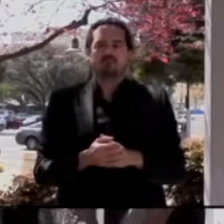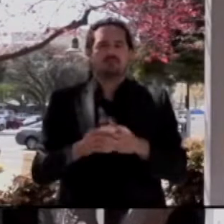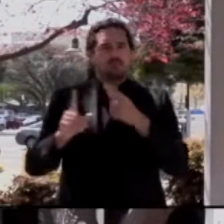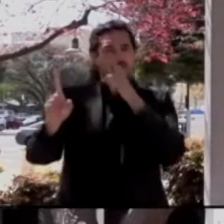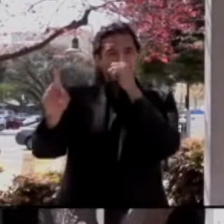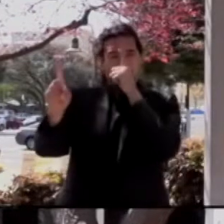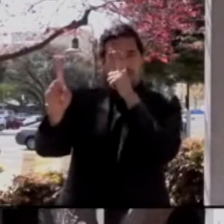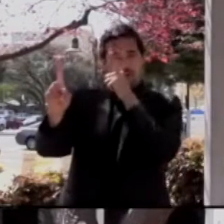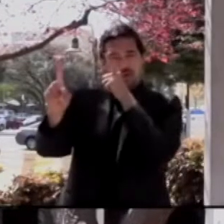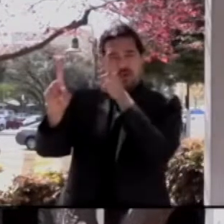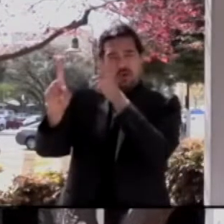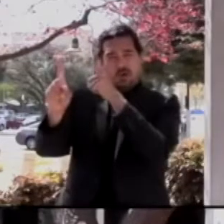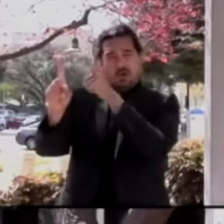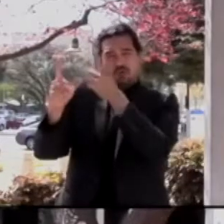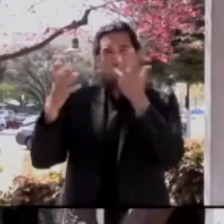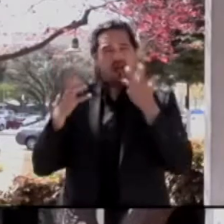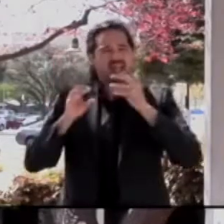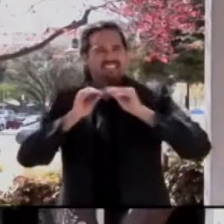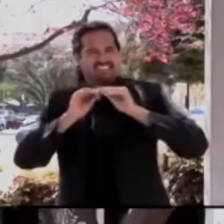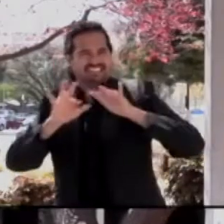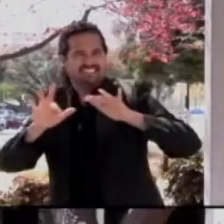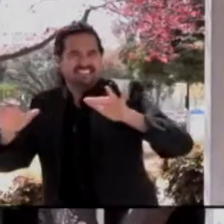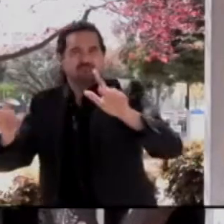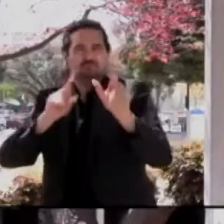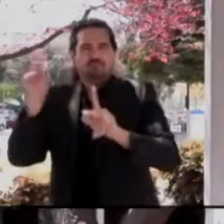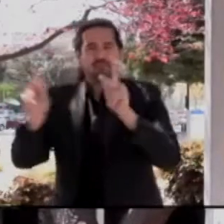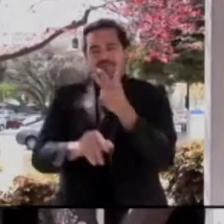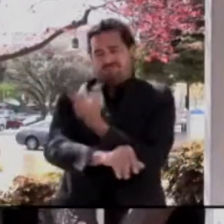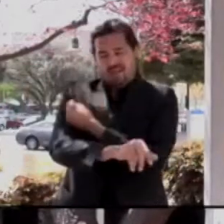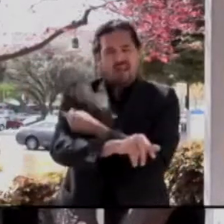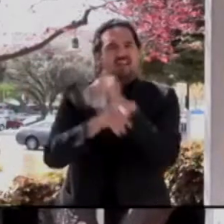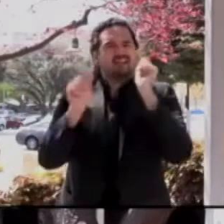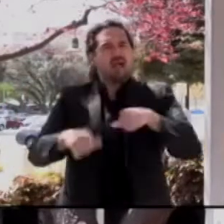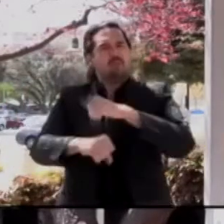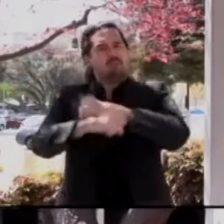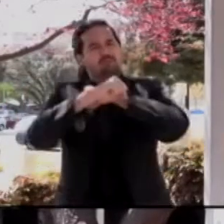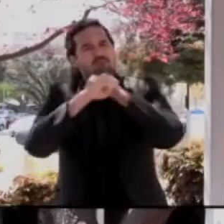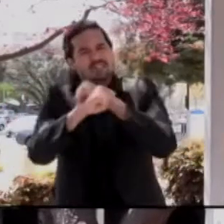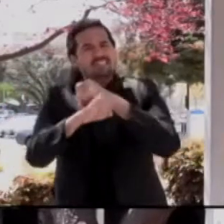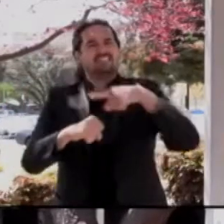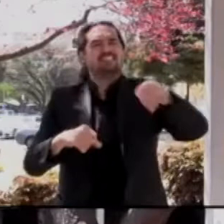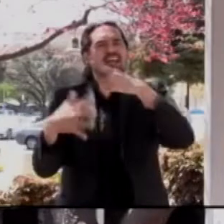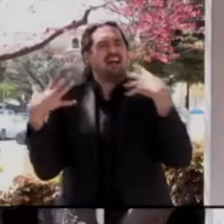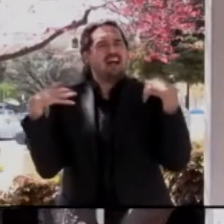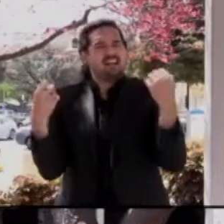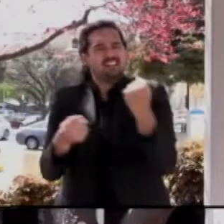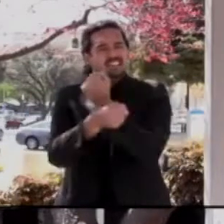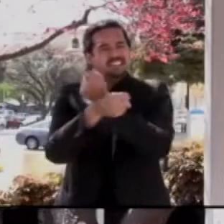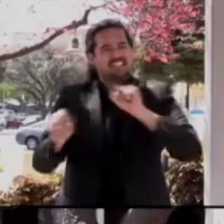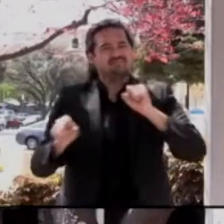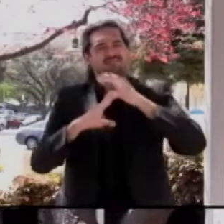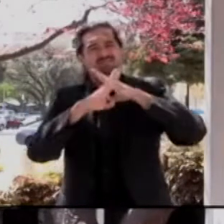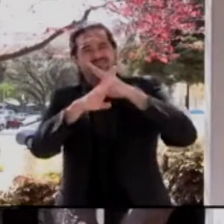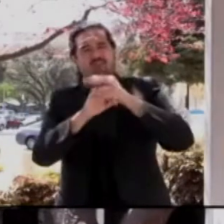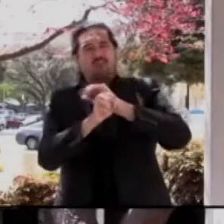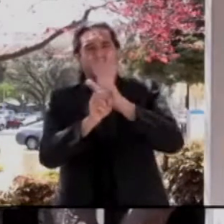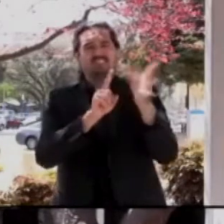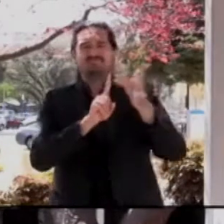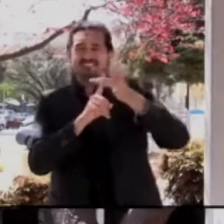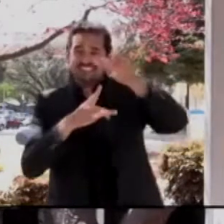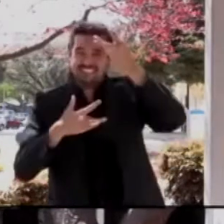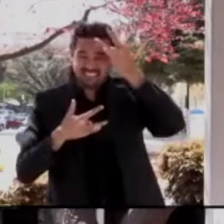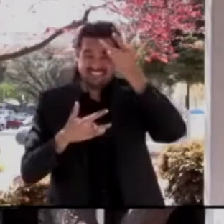protecting our entire community against COVID-19. So as of today, all